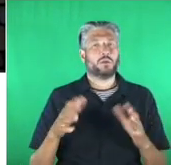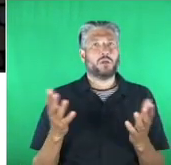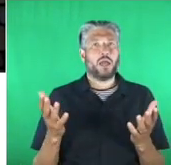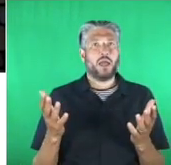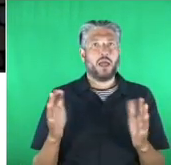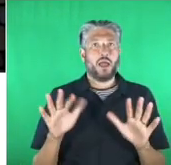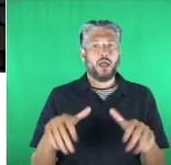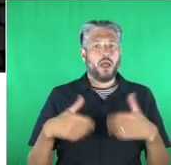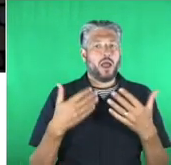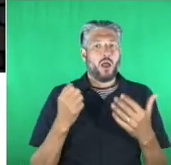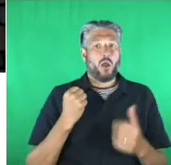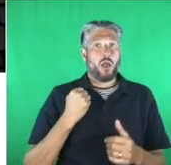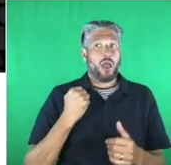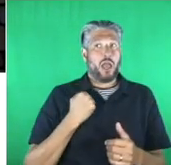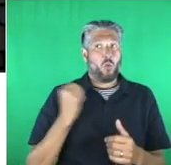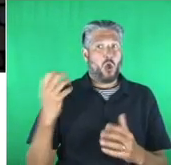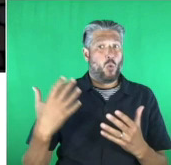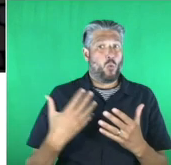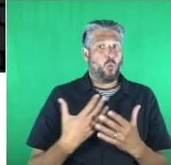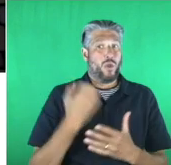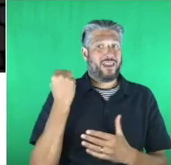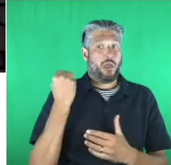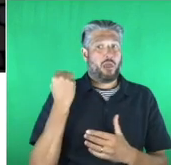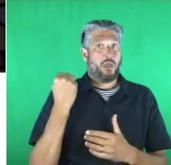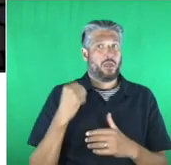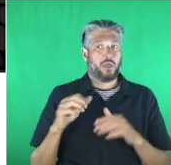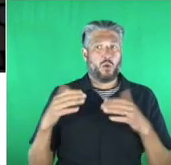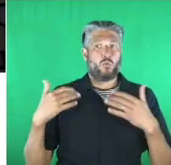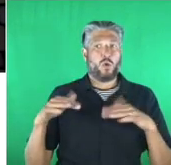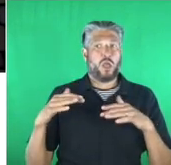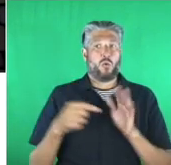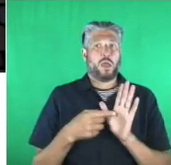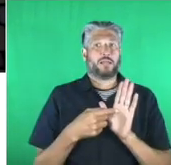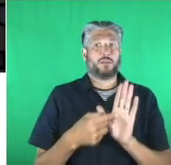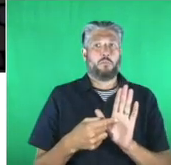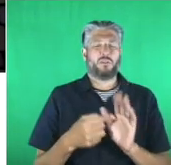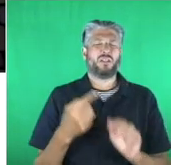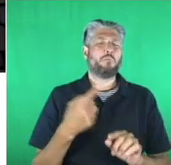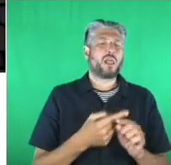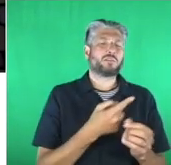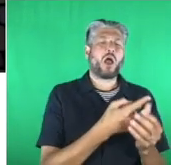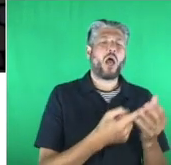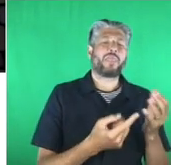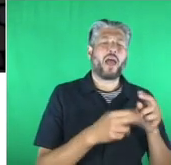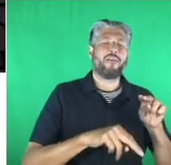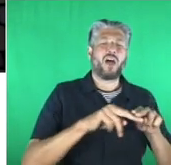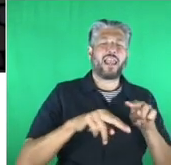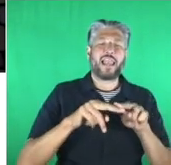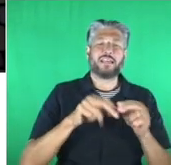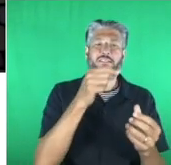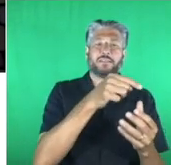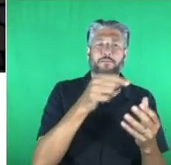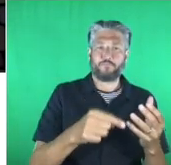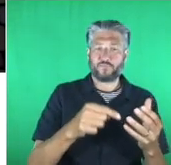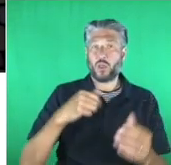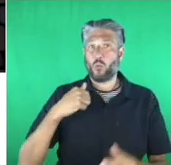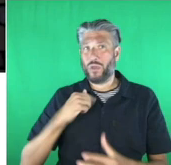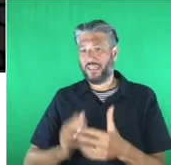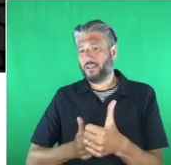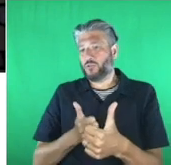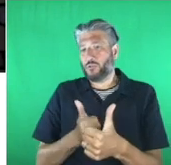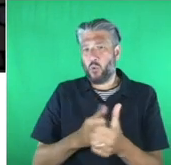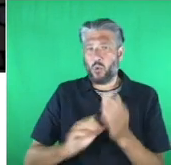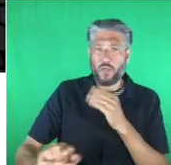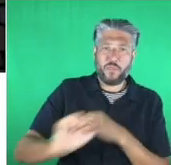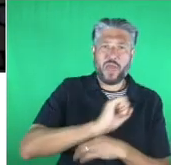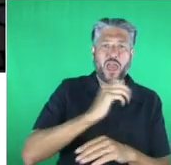in this category, as well as all the wonderful finalists. Lenovo is proud to champion their efforts as they continue using technology